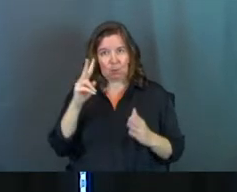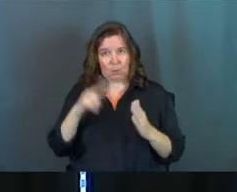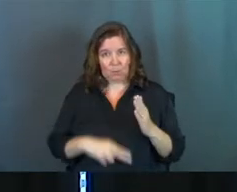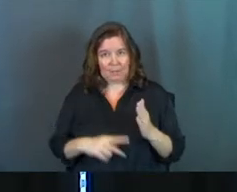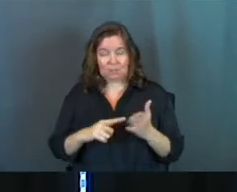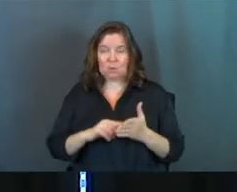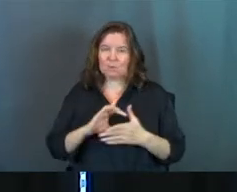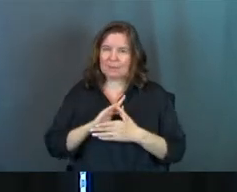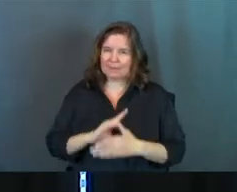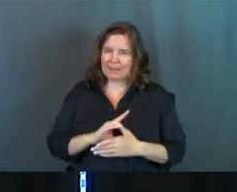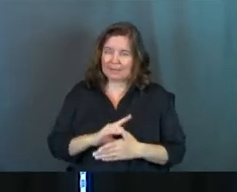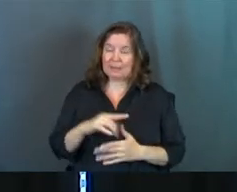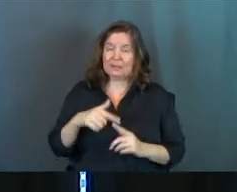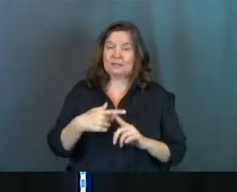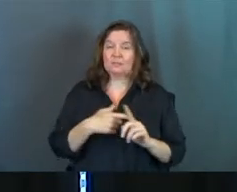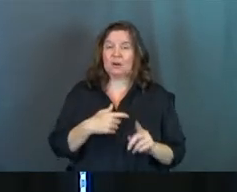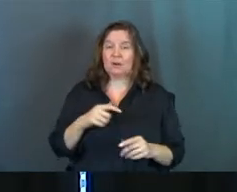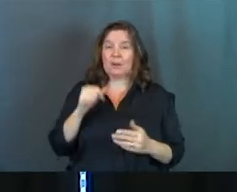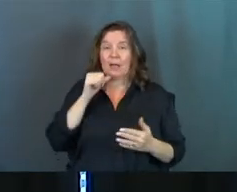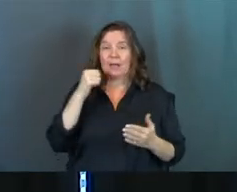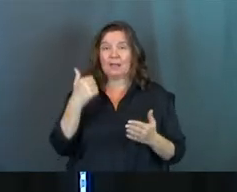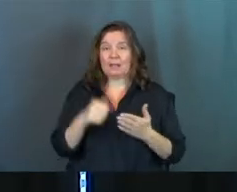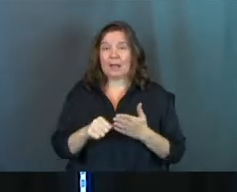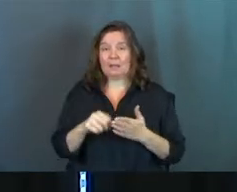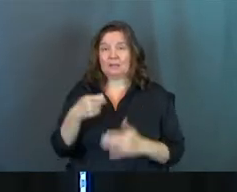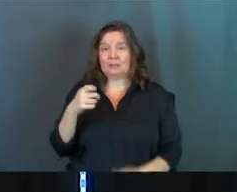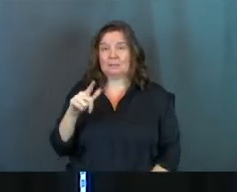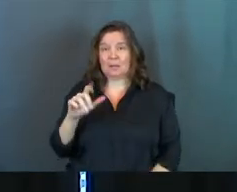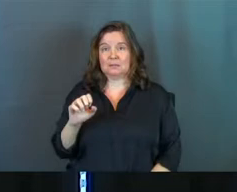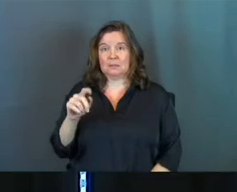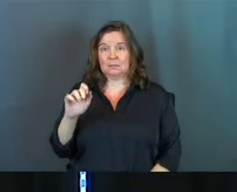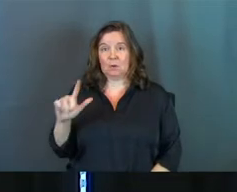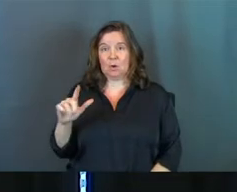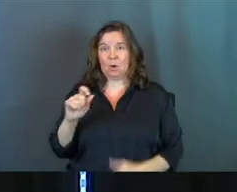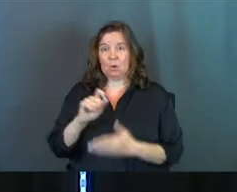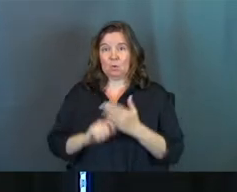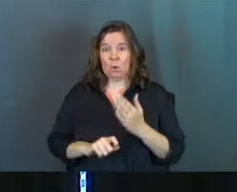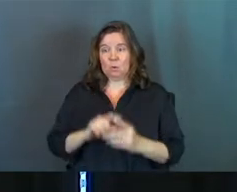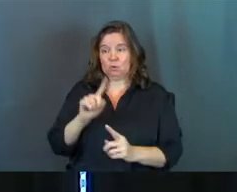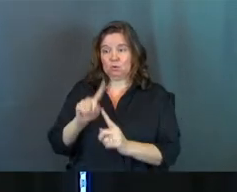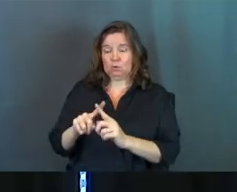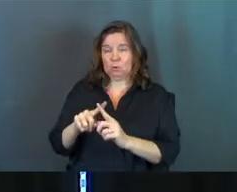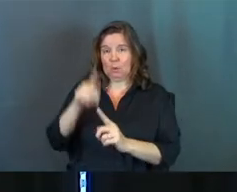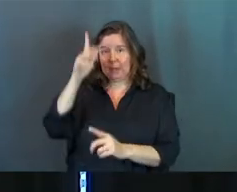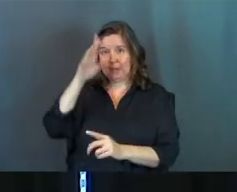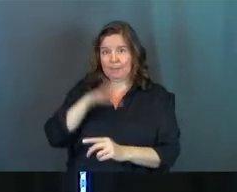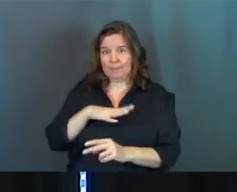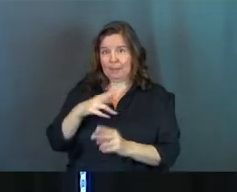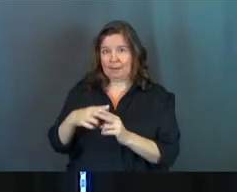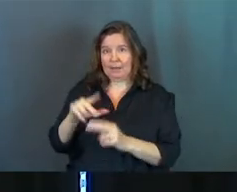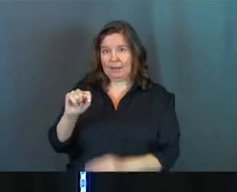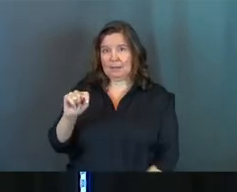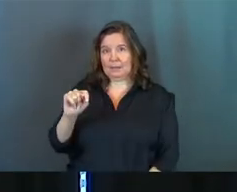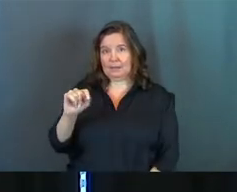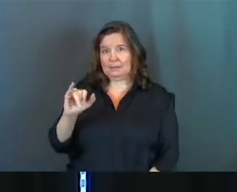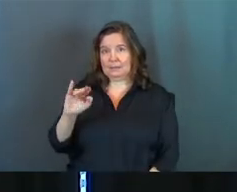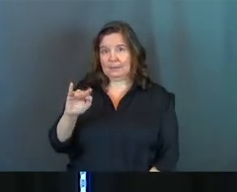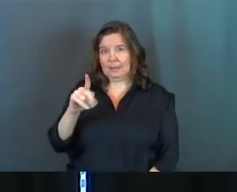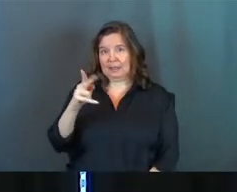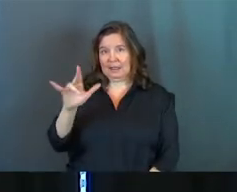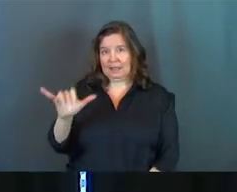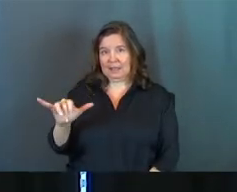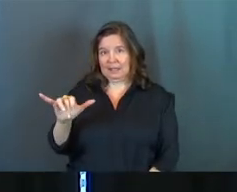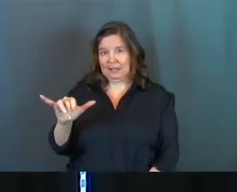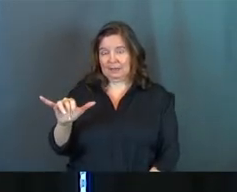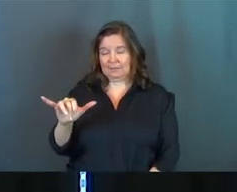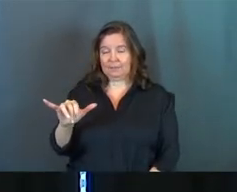context. This comes out of a letter that the Apostle Paul wrote a man named Timothy. So if you don't know about the relationship between Timothy and Paul,